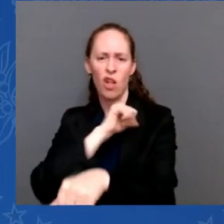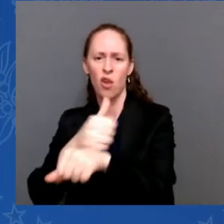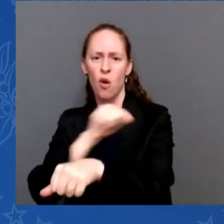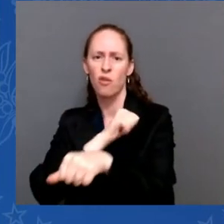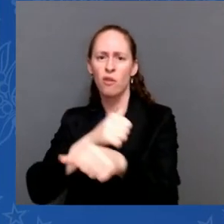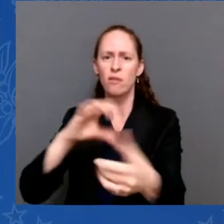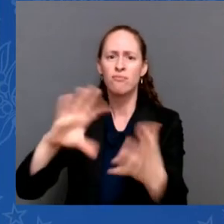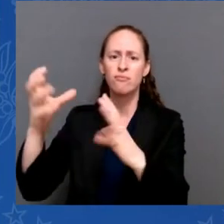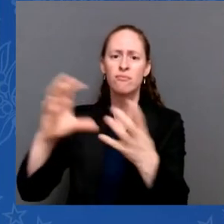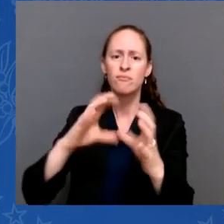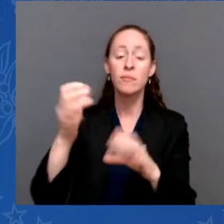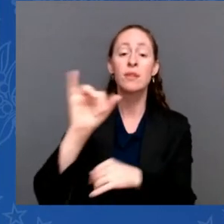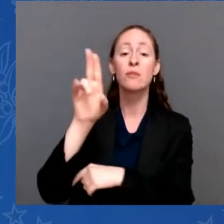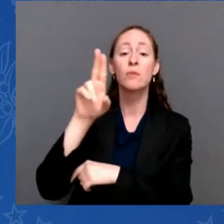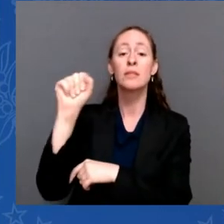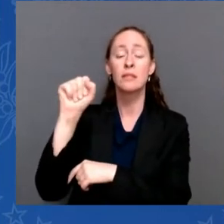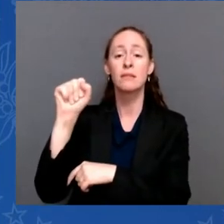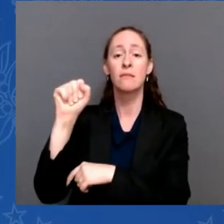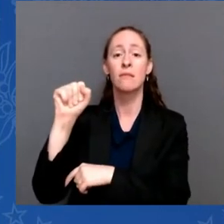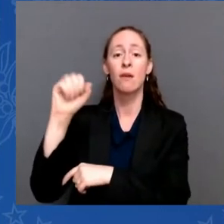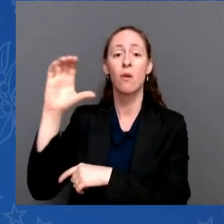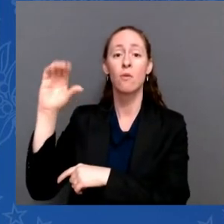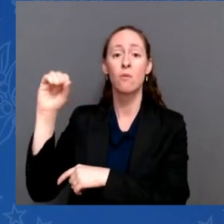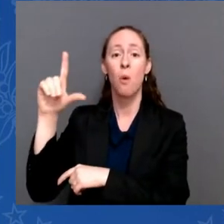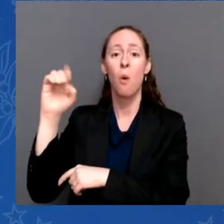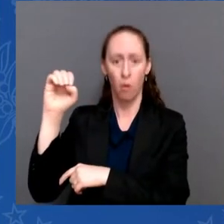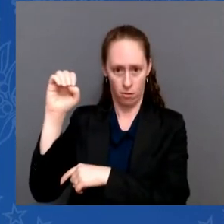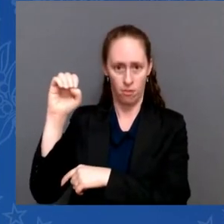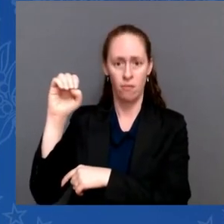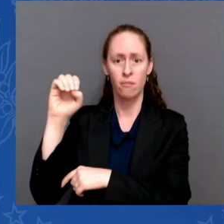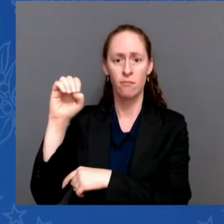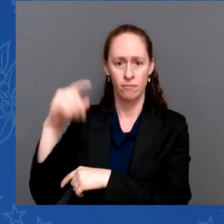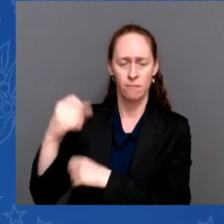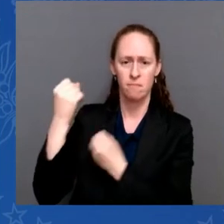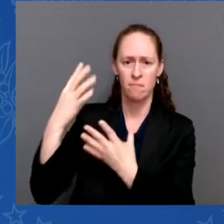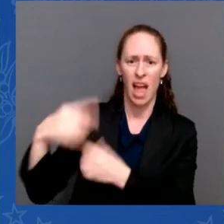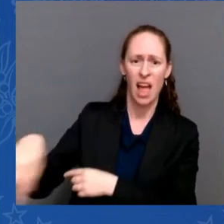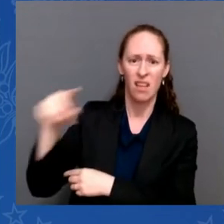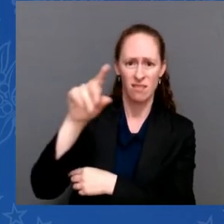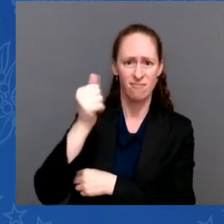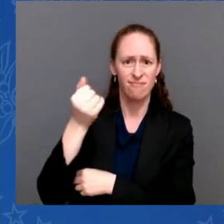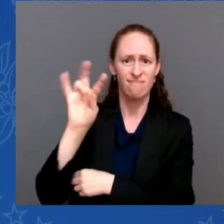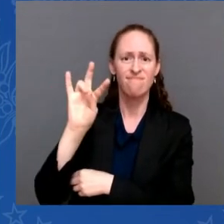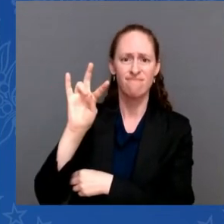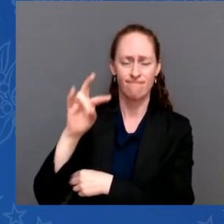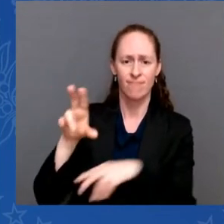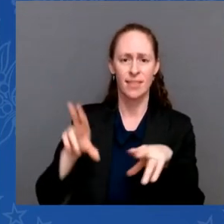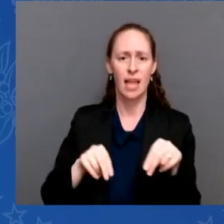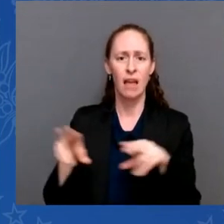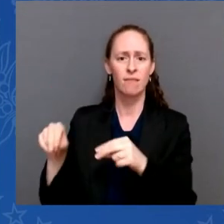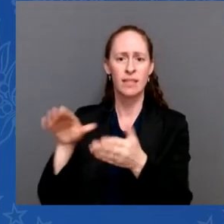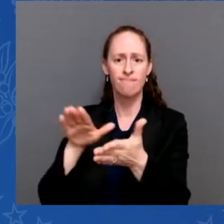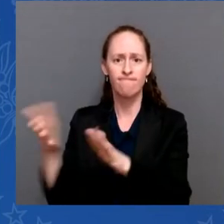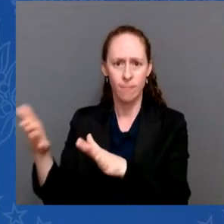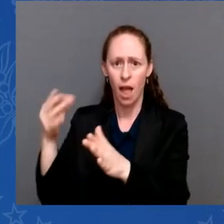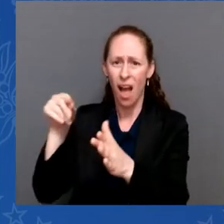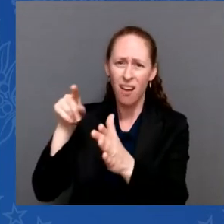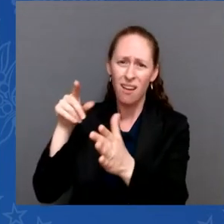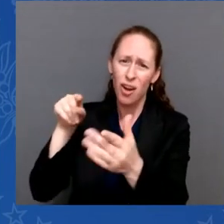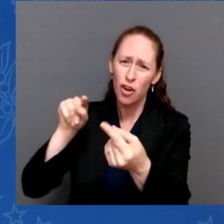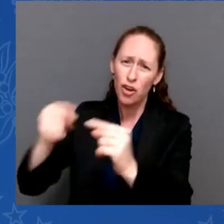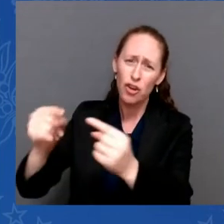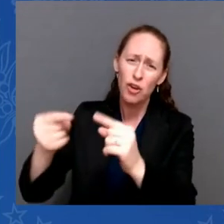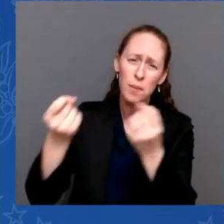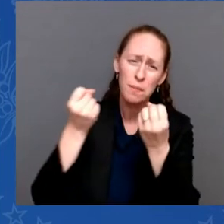sailors and wounded dozens more. He played a key role, a key role in the bombing of the U.S. embassies in Kenya in Tanzania,